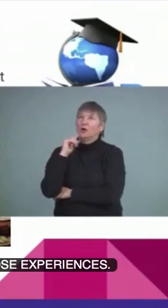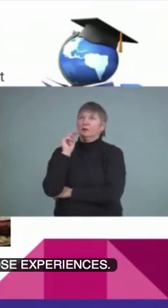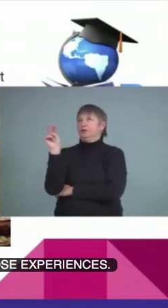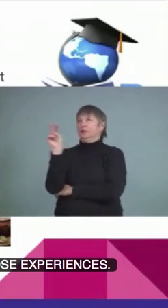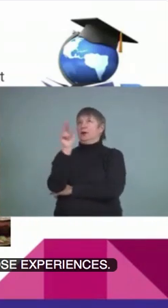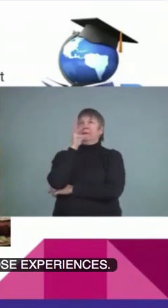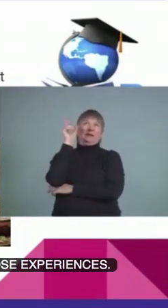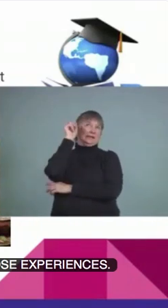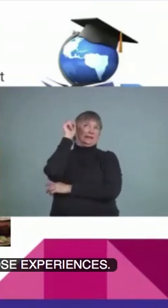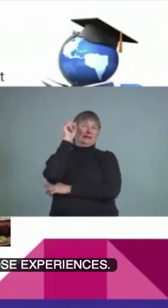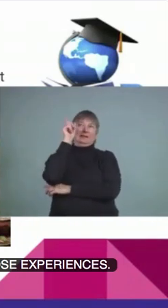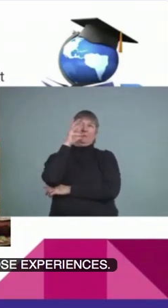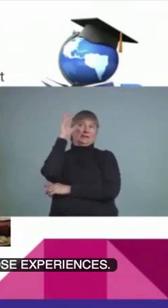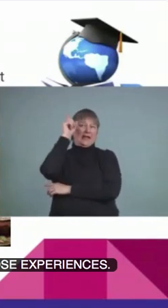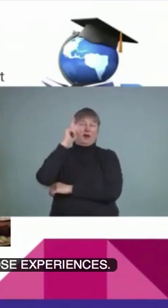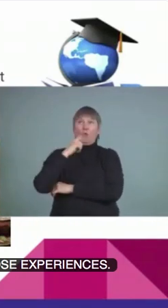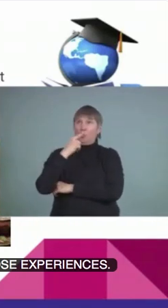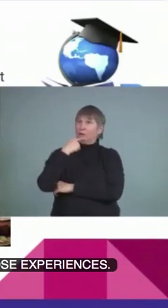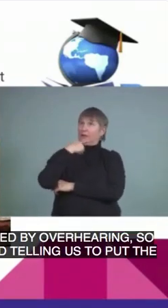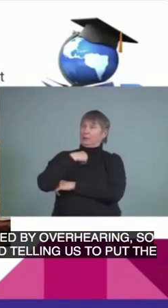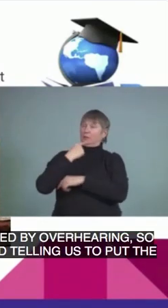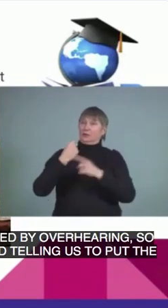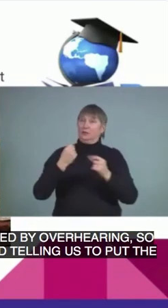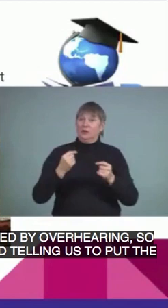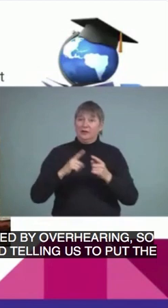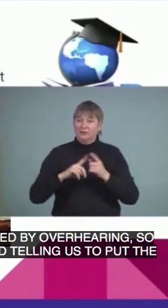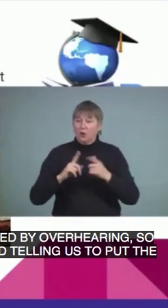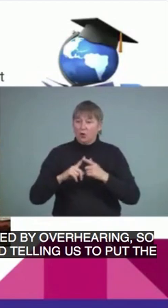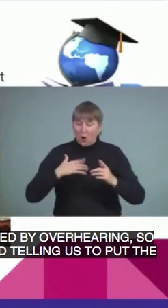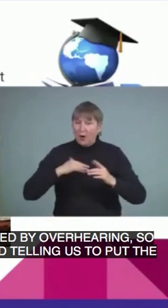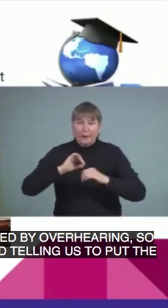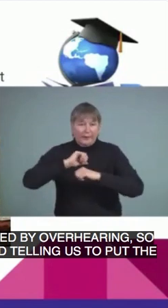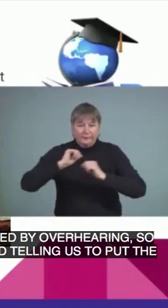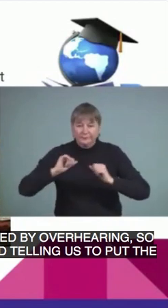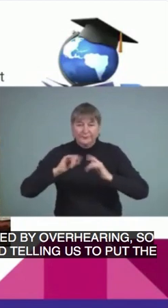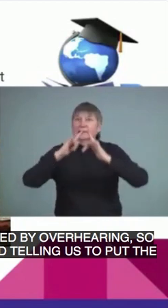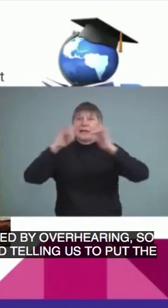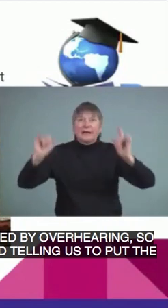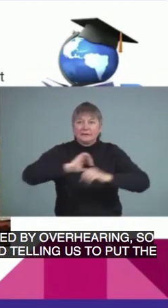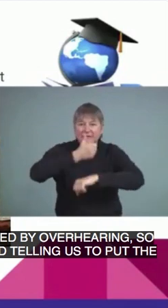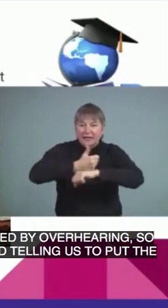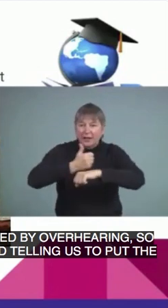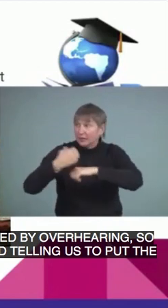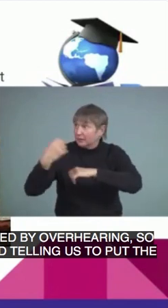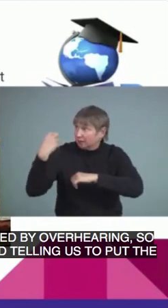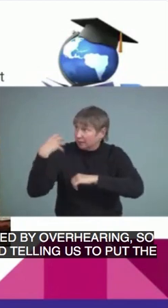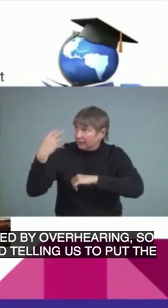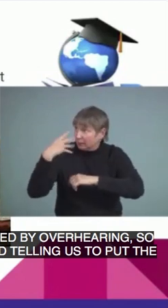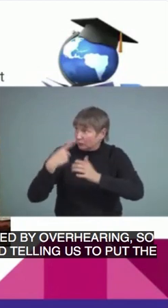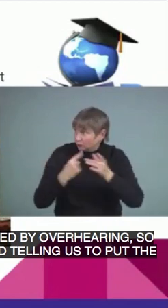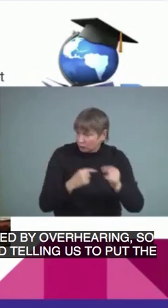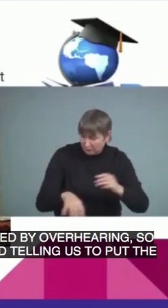put the blue peg to put the tent up. So, we overhear all this